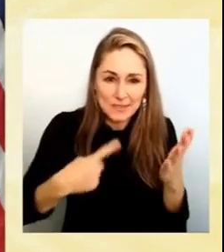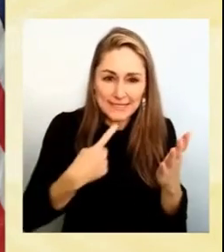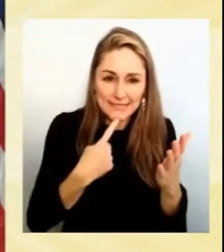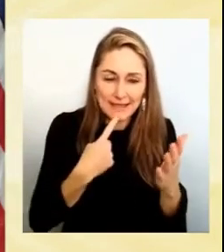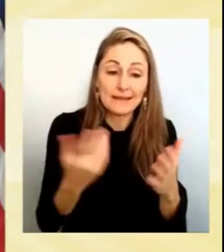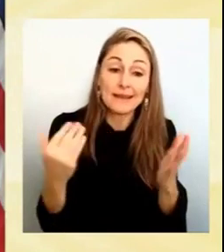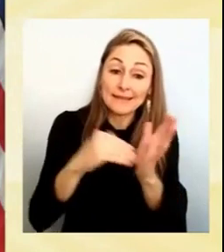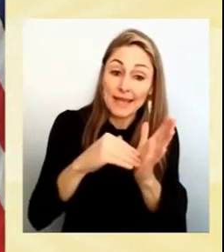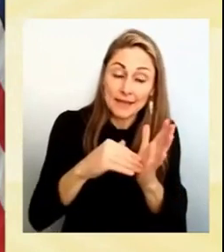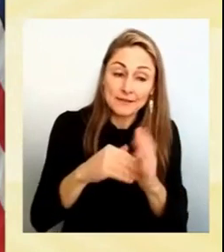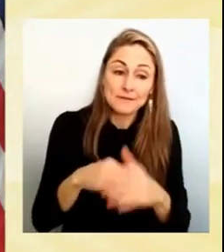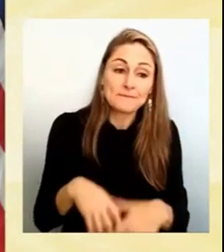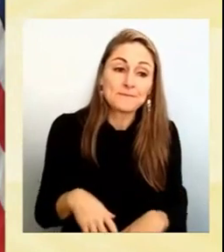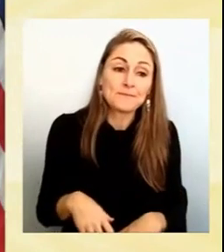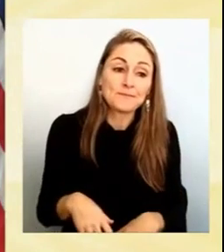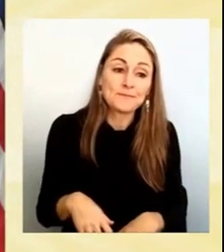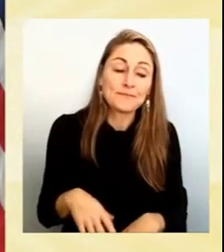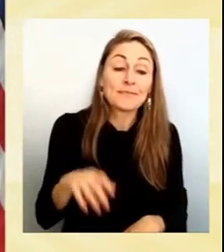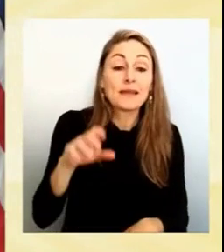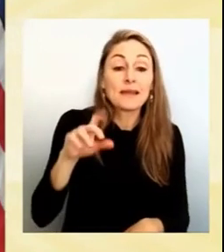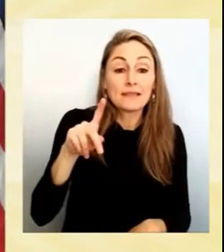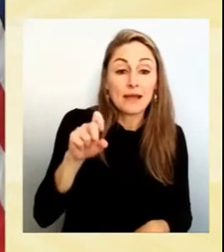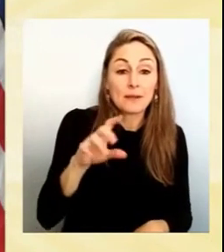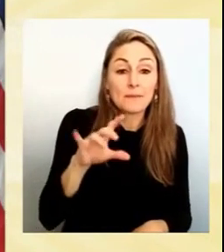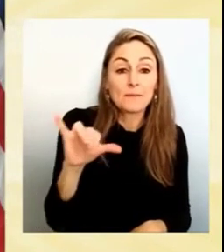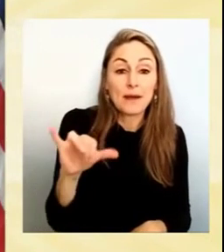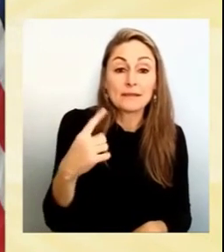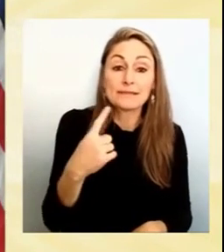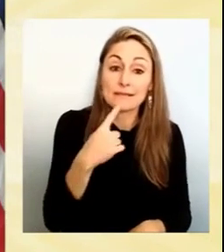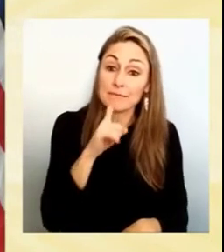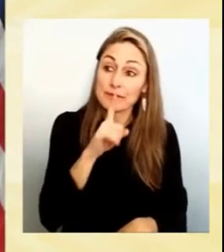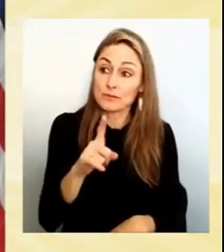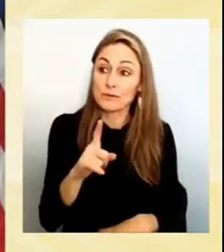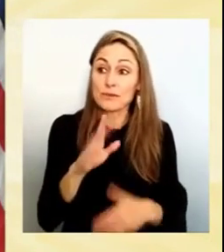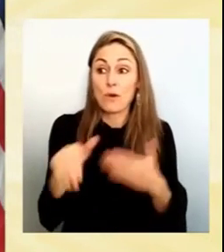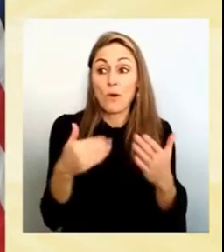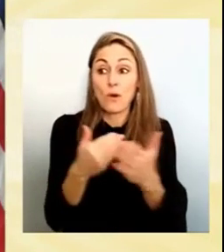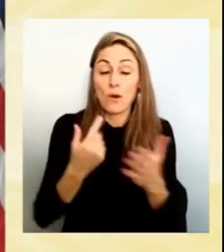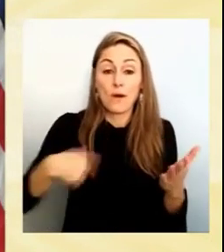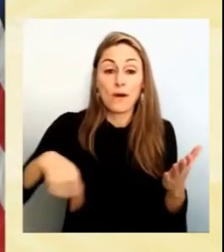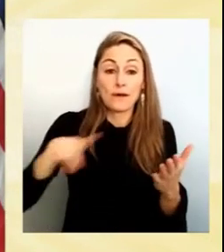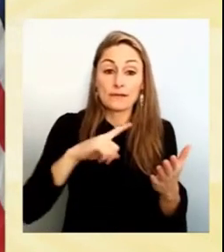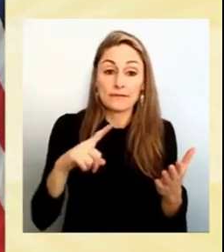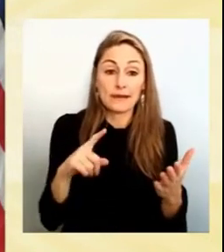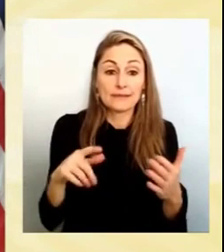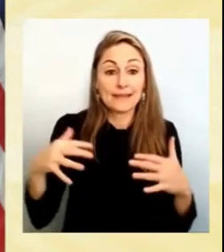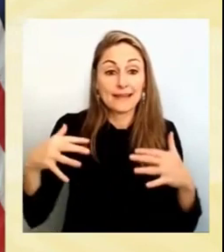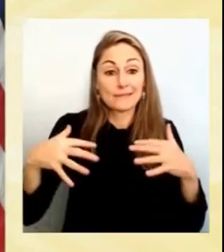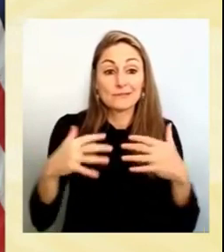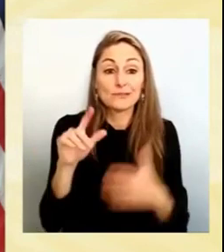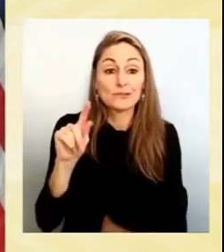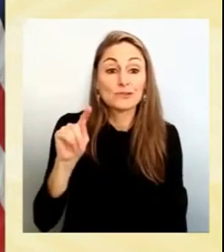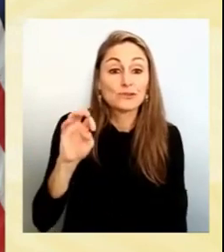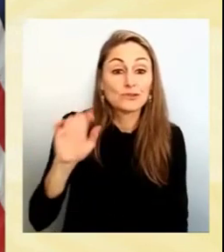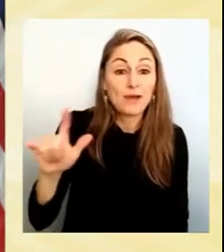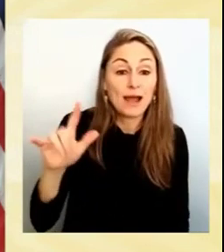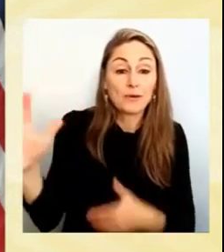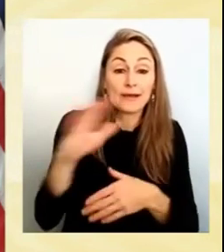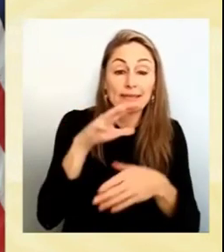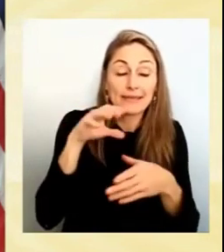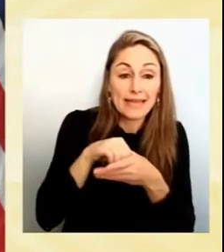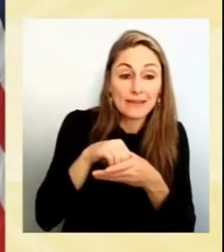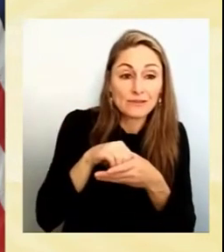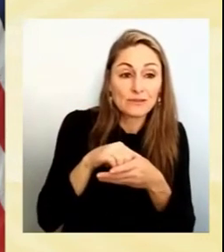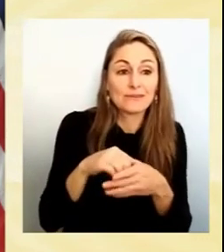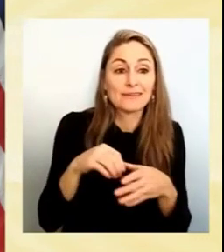as Polly said, ensure that all of us, whether tribal engagement is formally part of a position